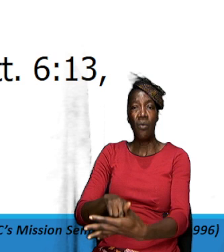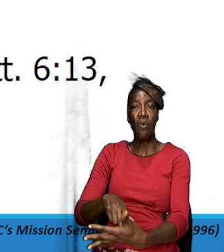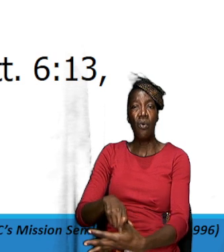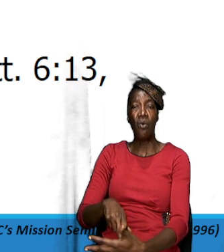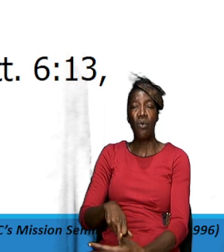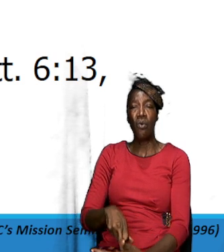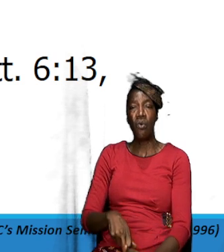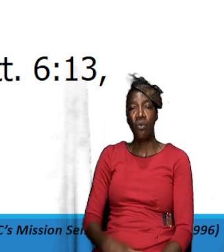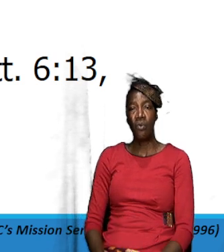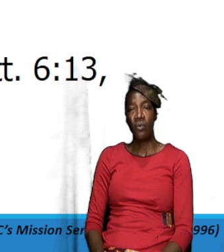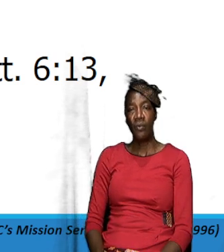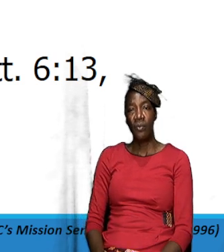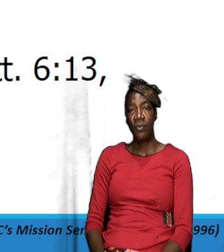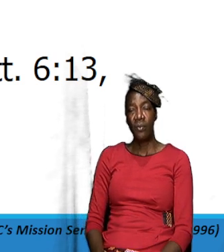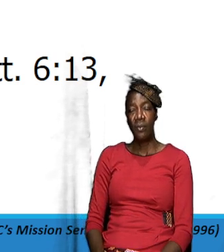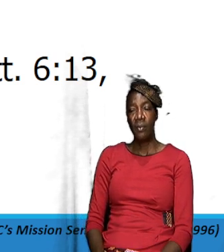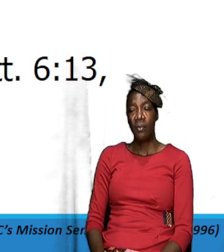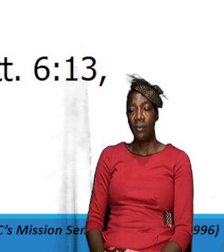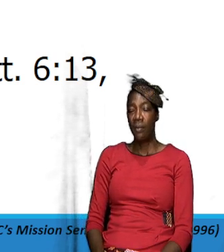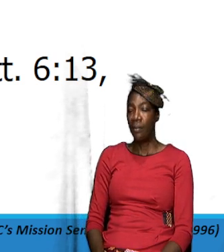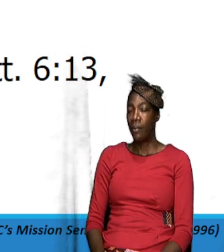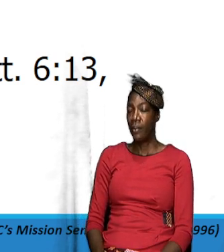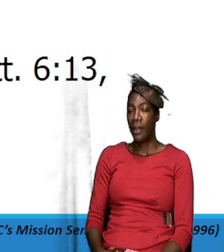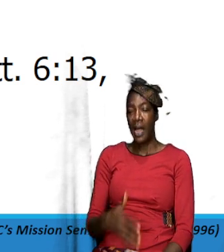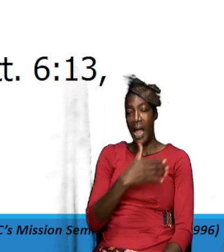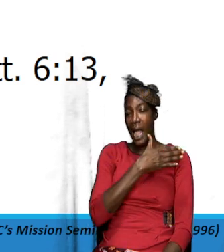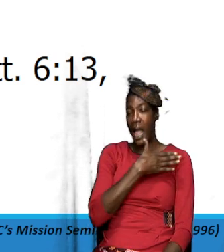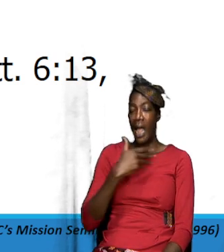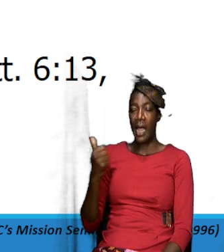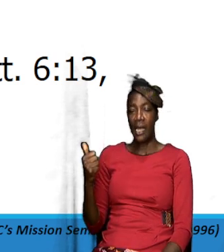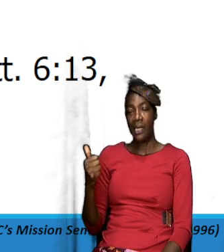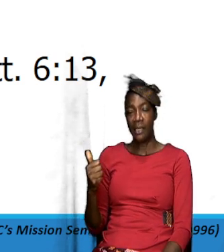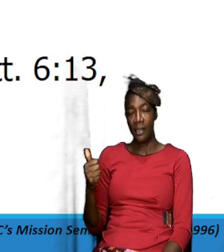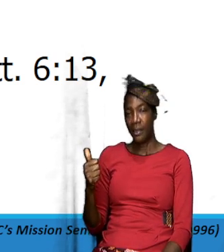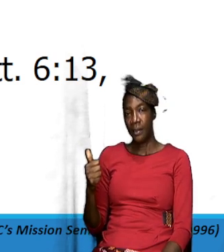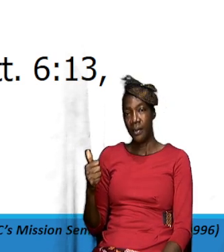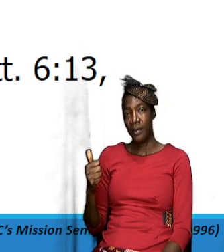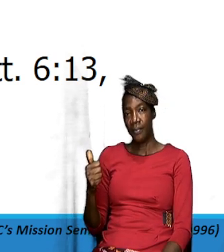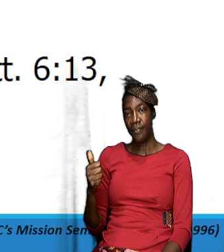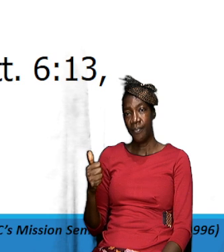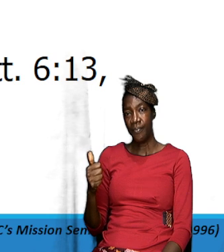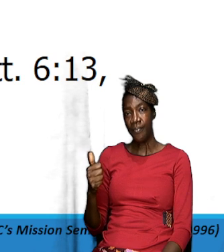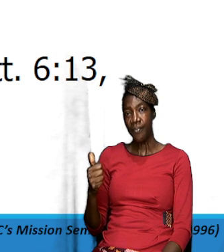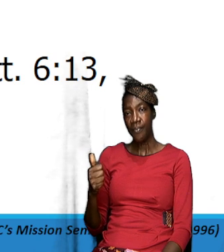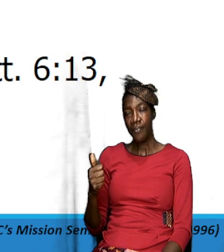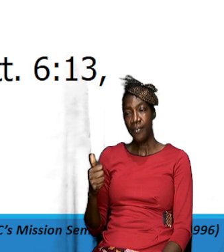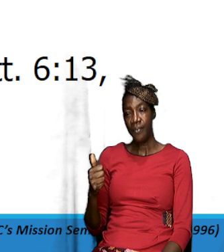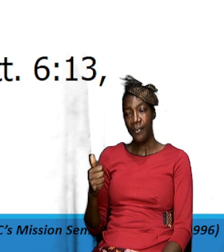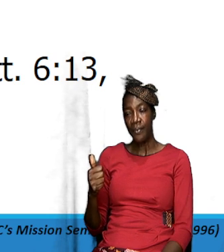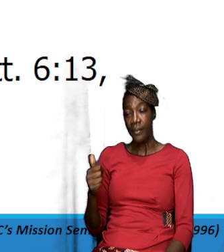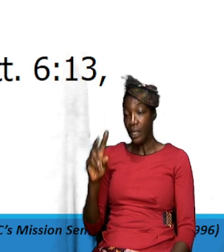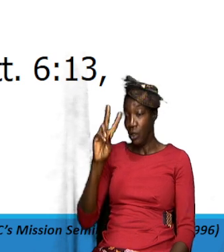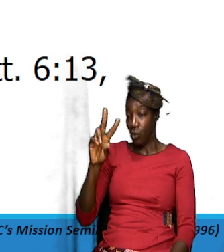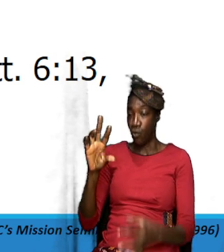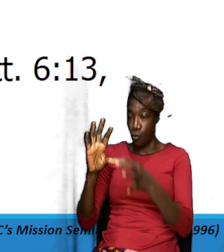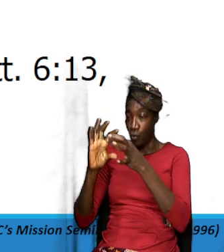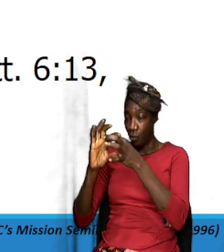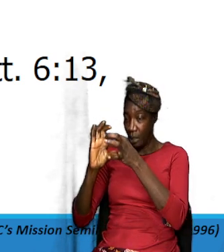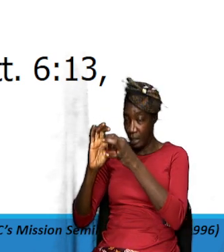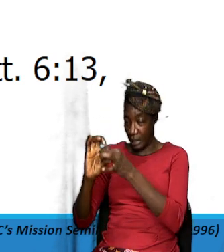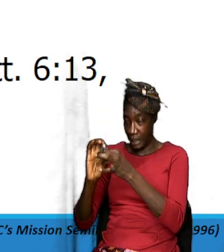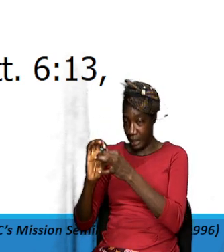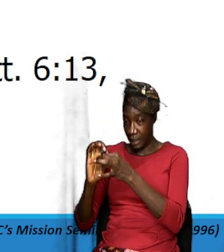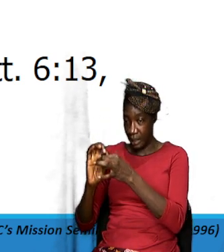here with the word and so these two petitions are linked by the word and